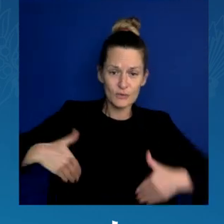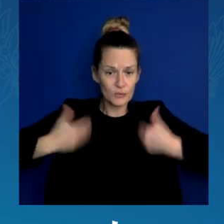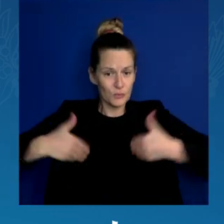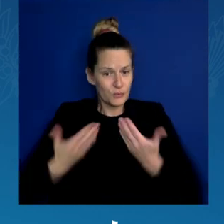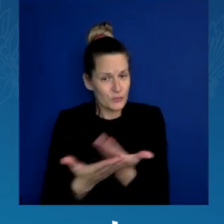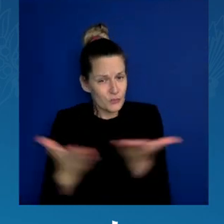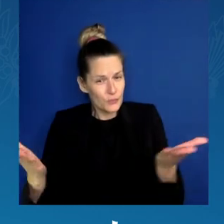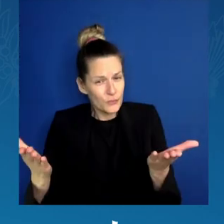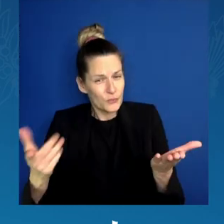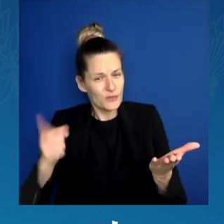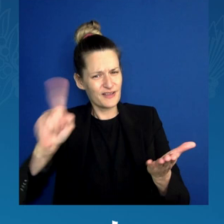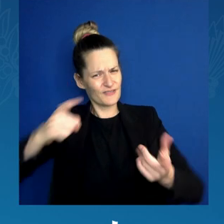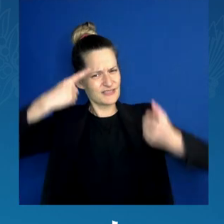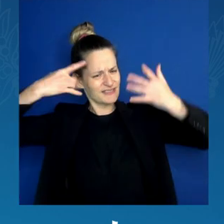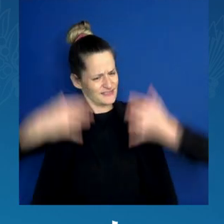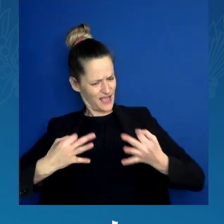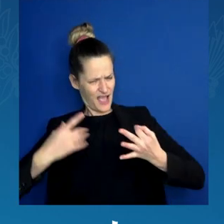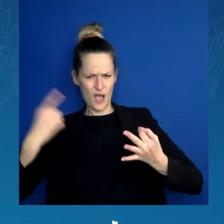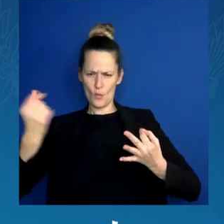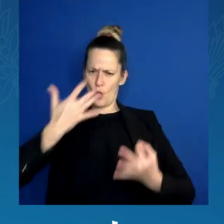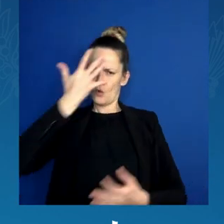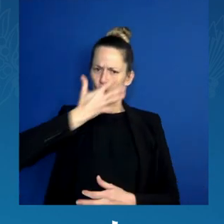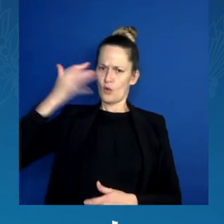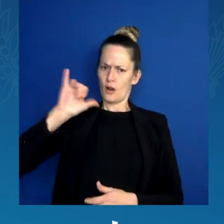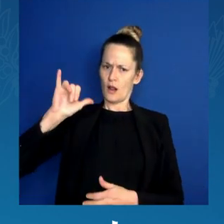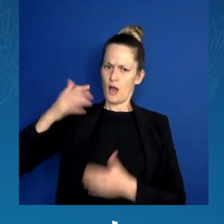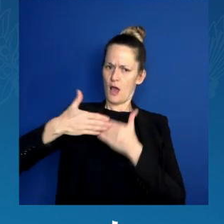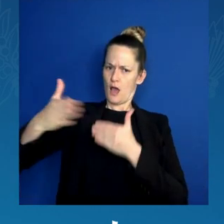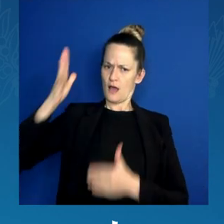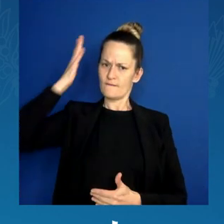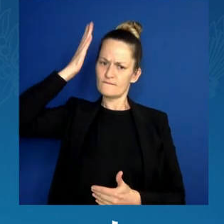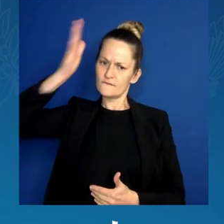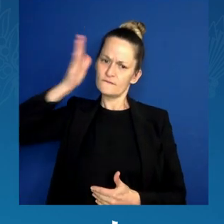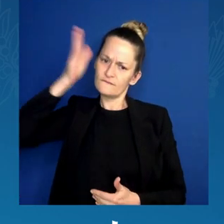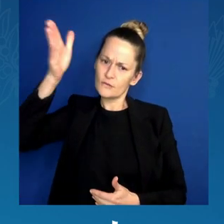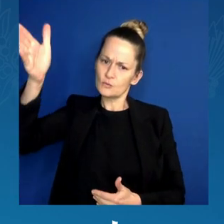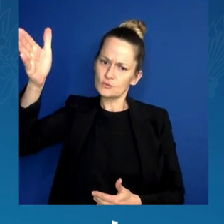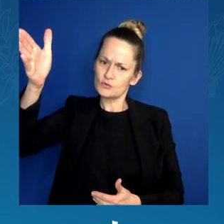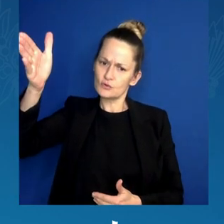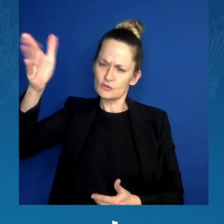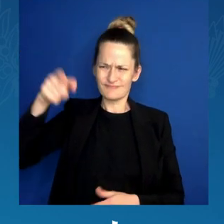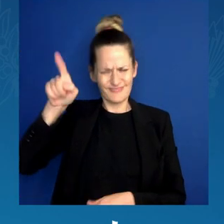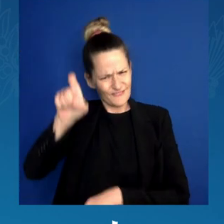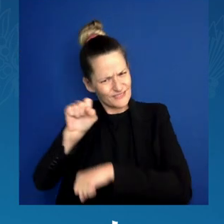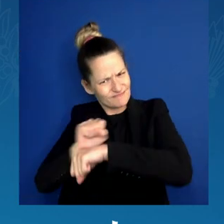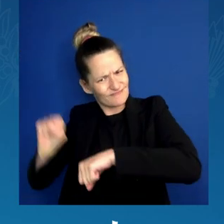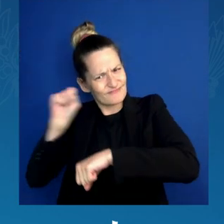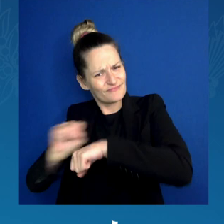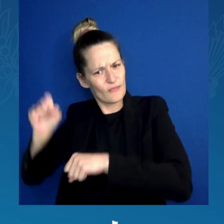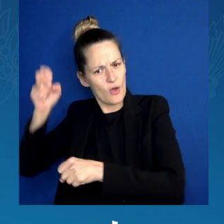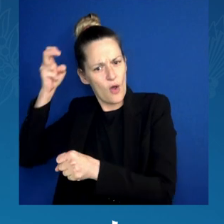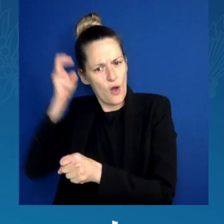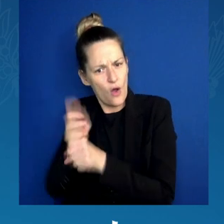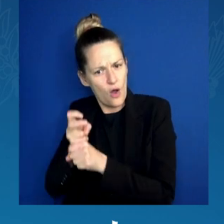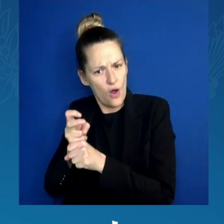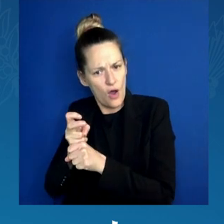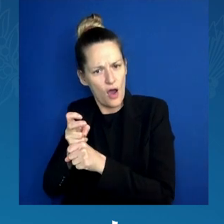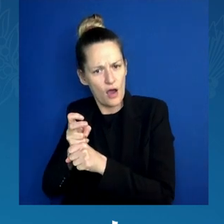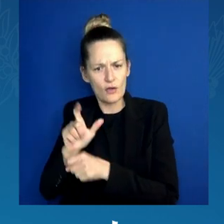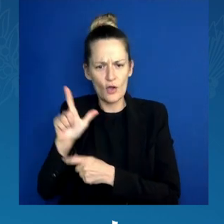hard, not just for the next 24 days, but you can register to vote every day between now and November 8th.